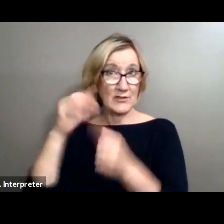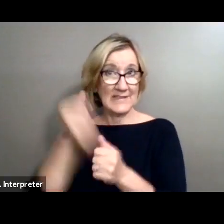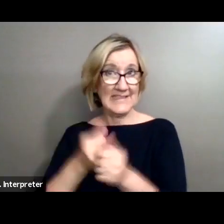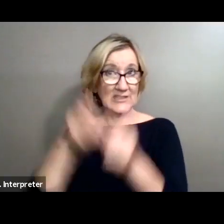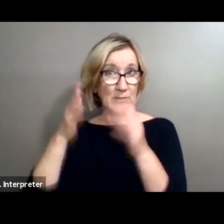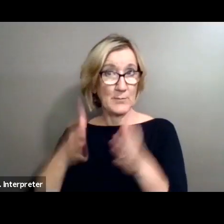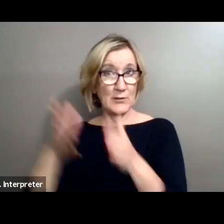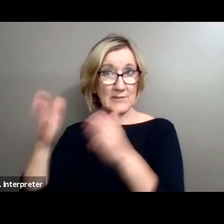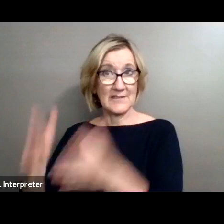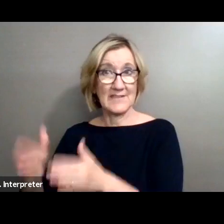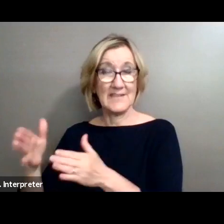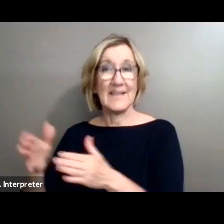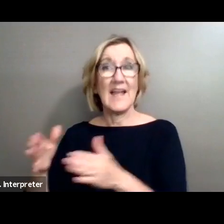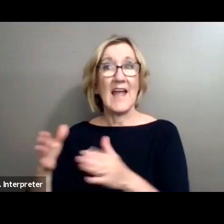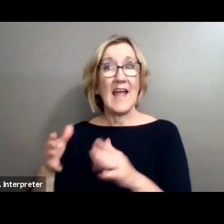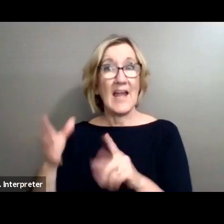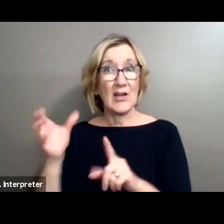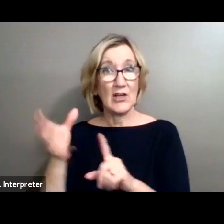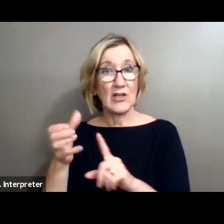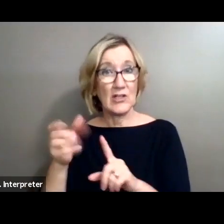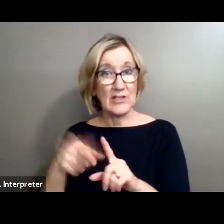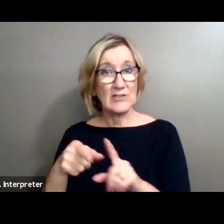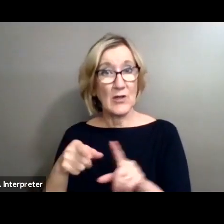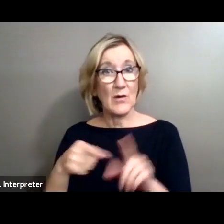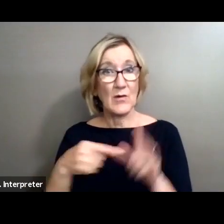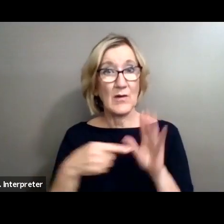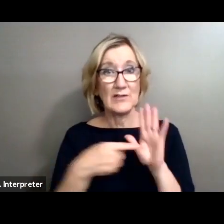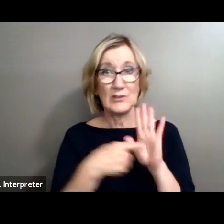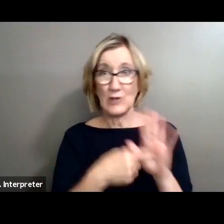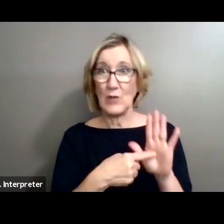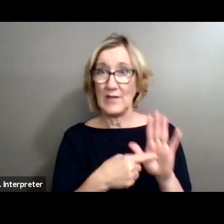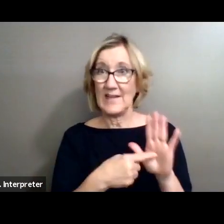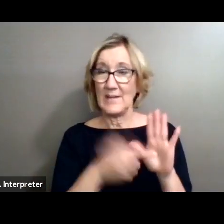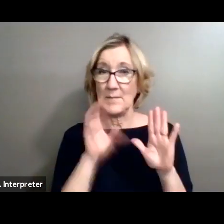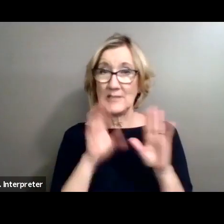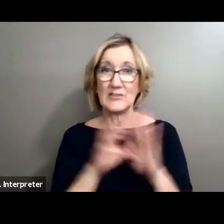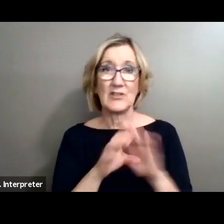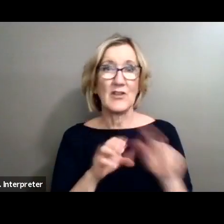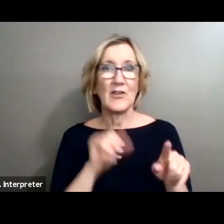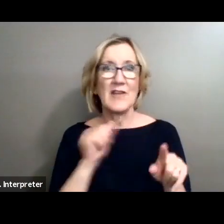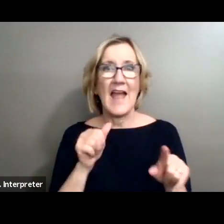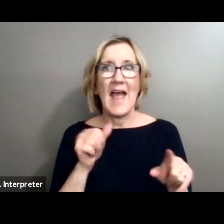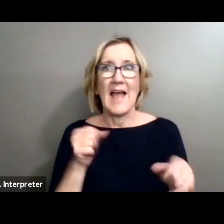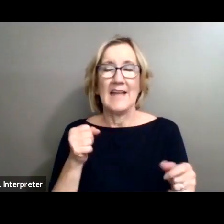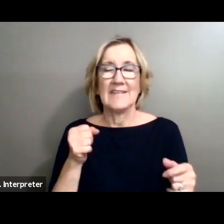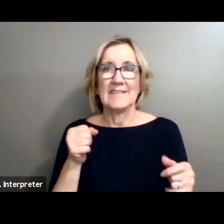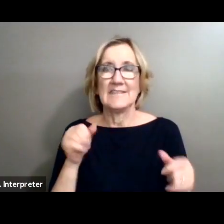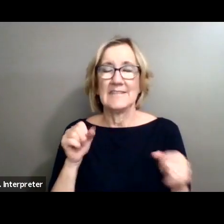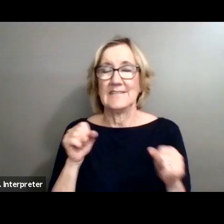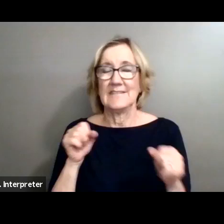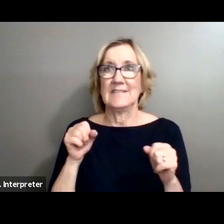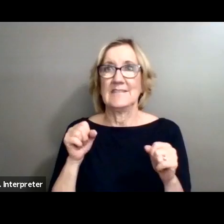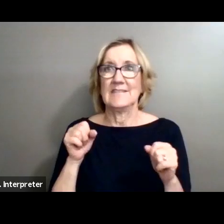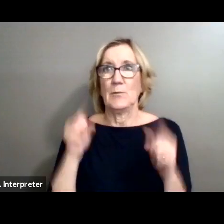person's story on film. So there you can see, they don't look as startled as the other ones, right?